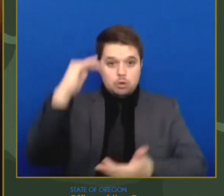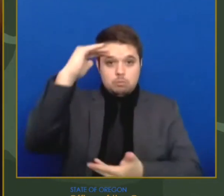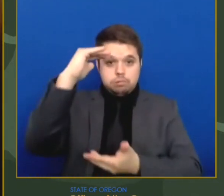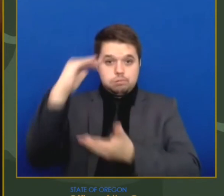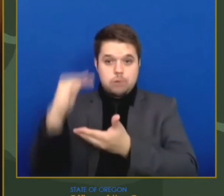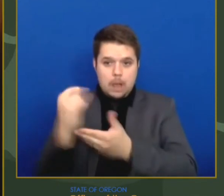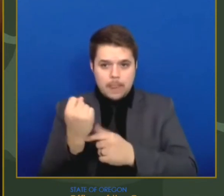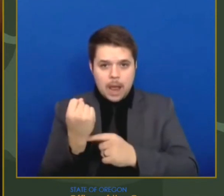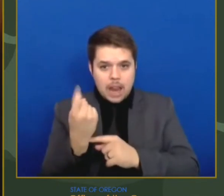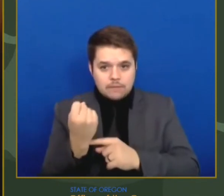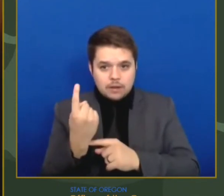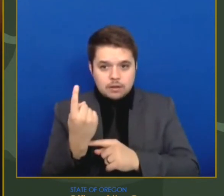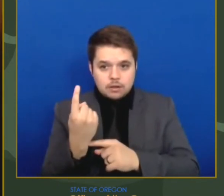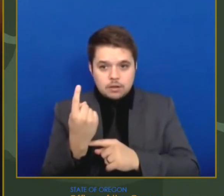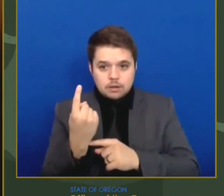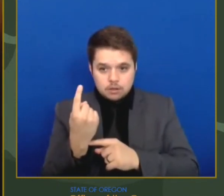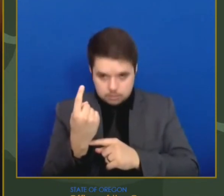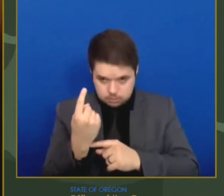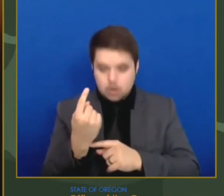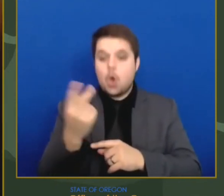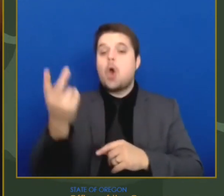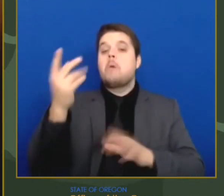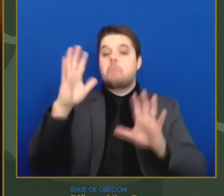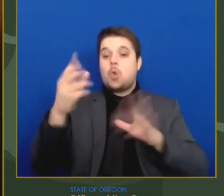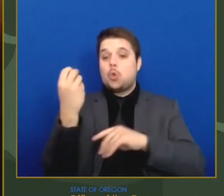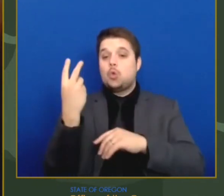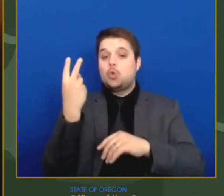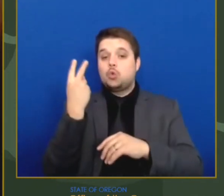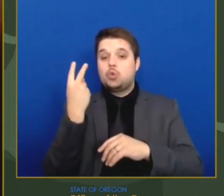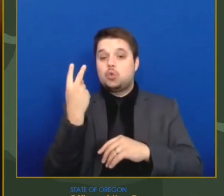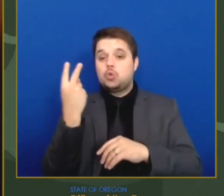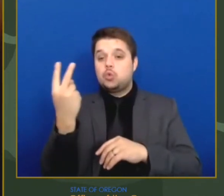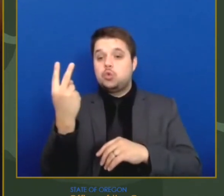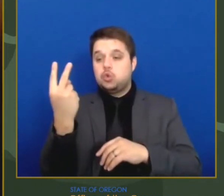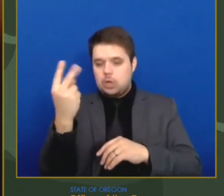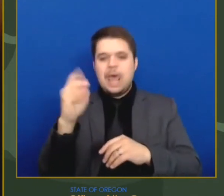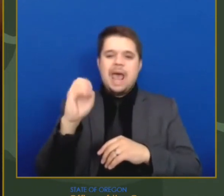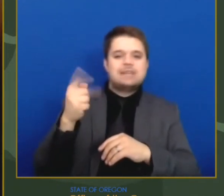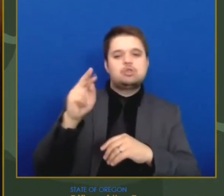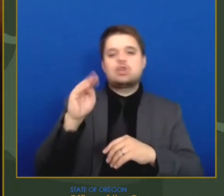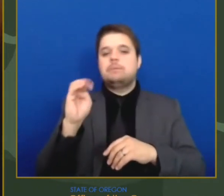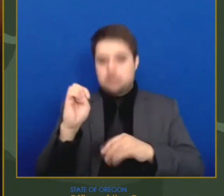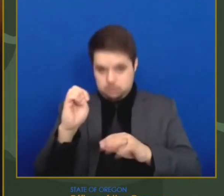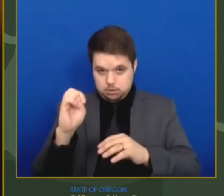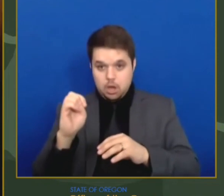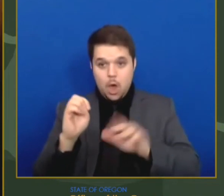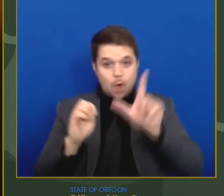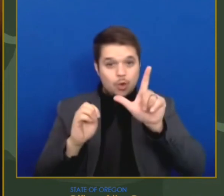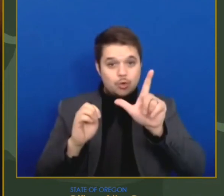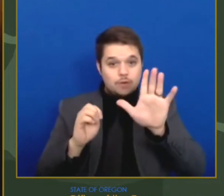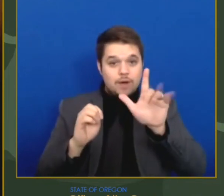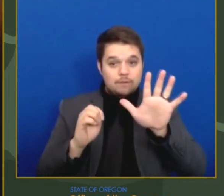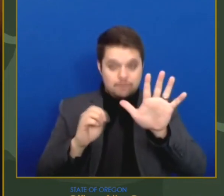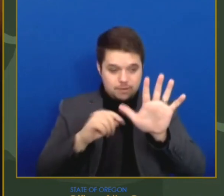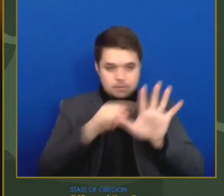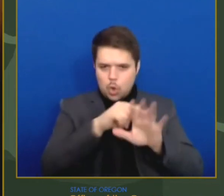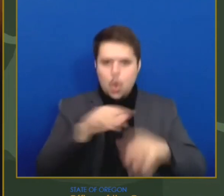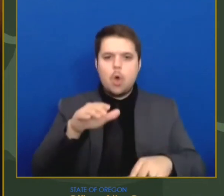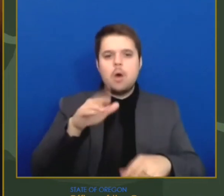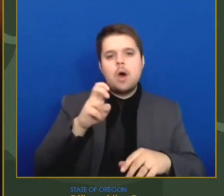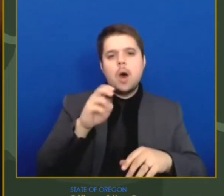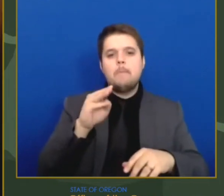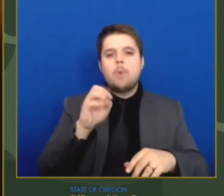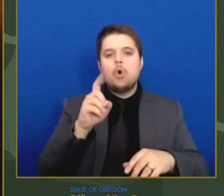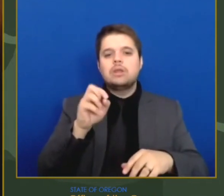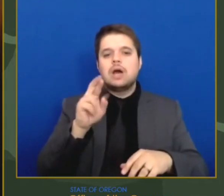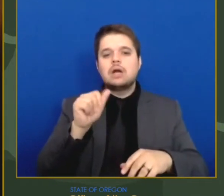and 25 counties are at moderate or lower risk. And more good news, the CDC has issued guidelines around interactions for